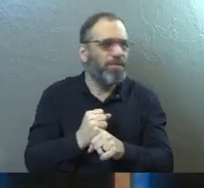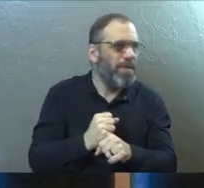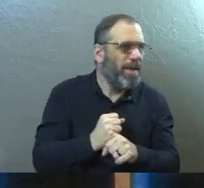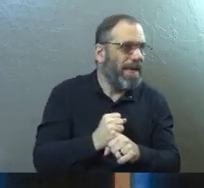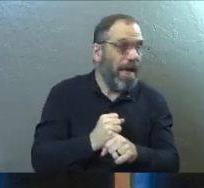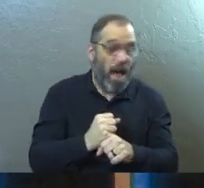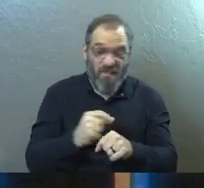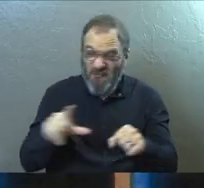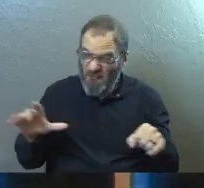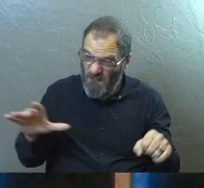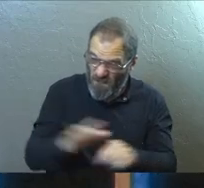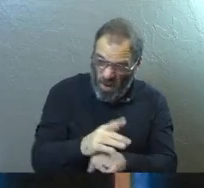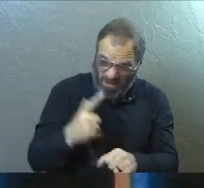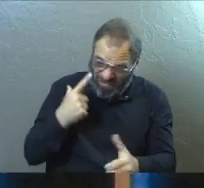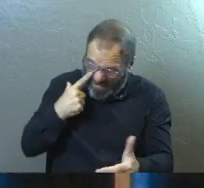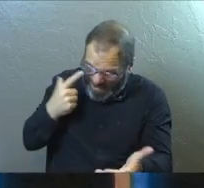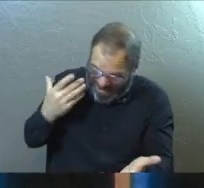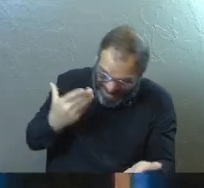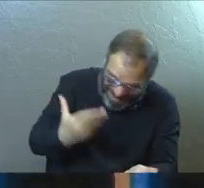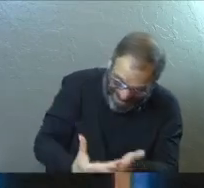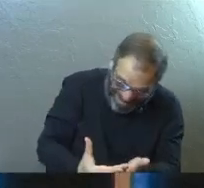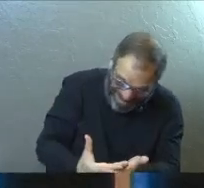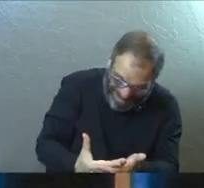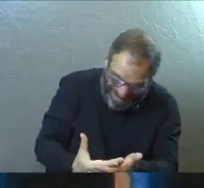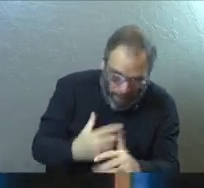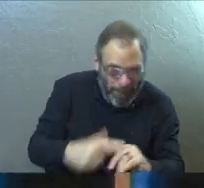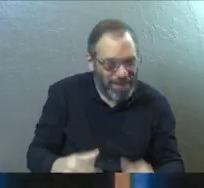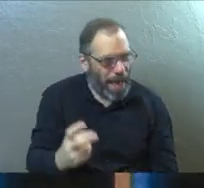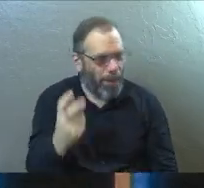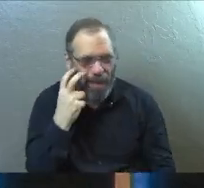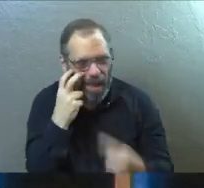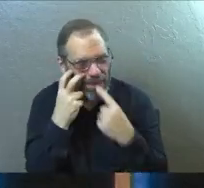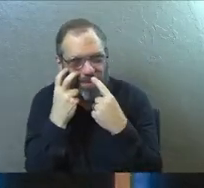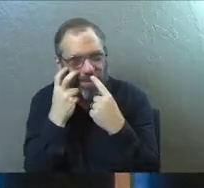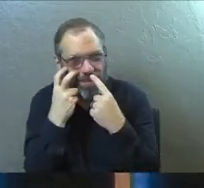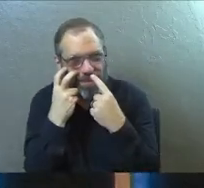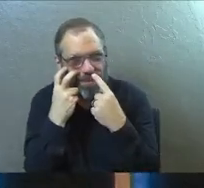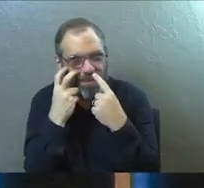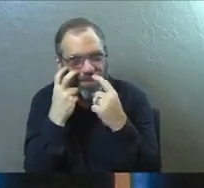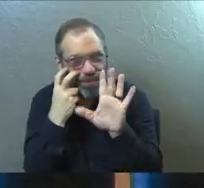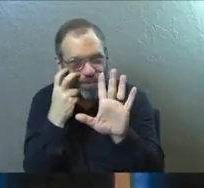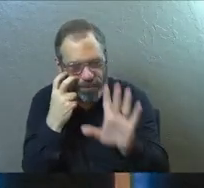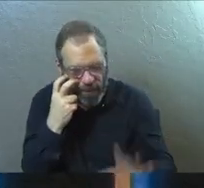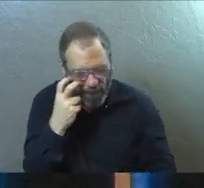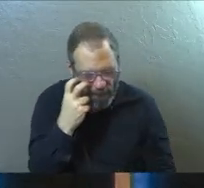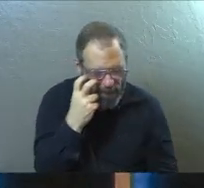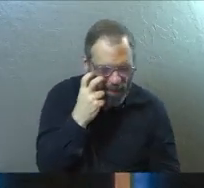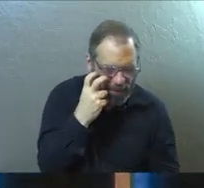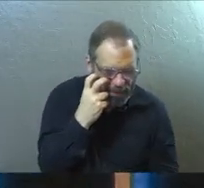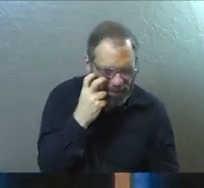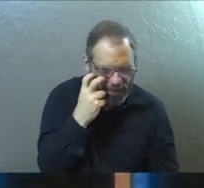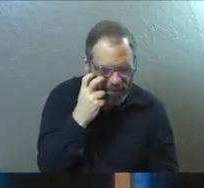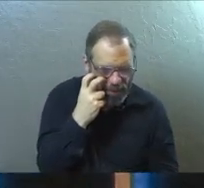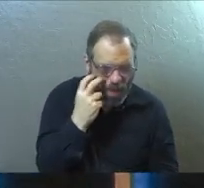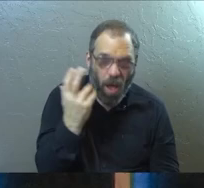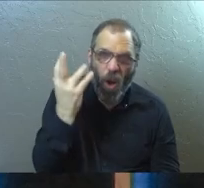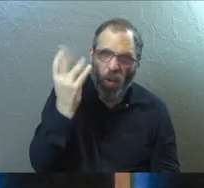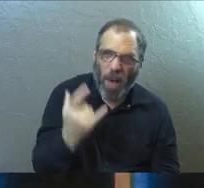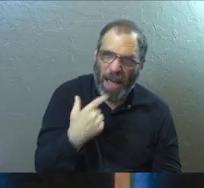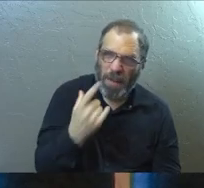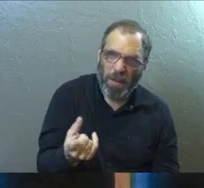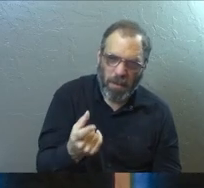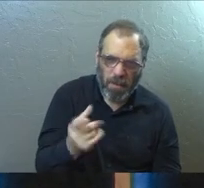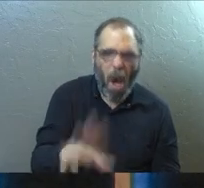be airtight, but it will also not be blind. We're going to get into why sometimes people have told you